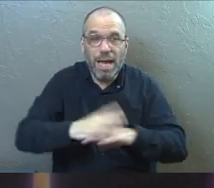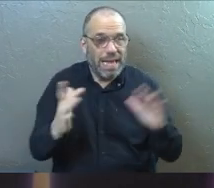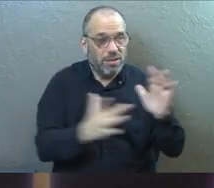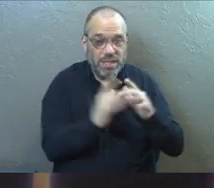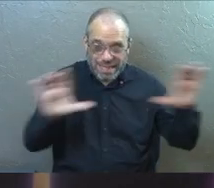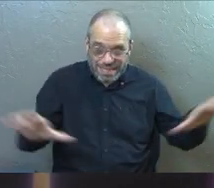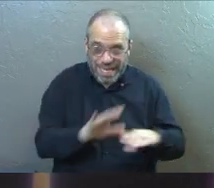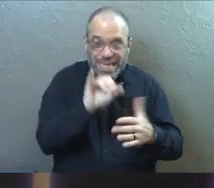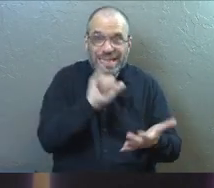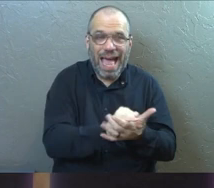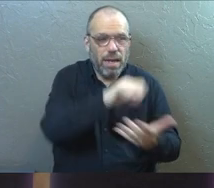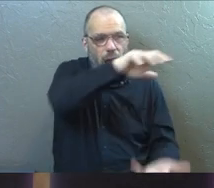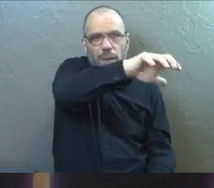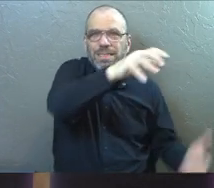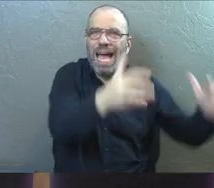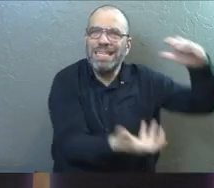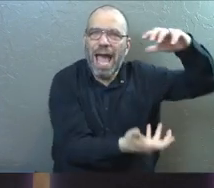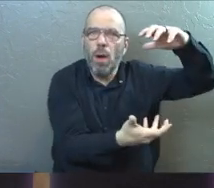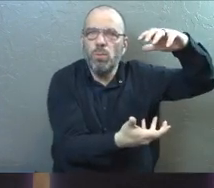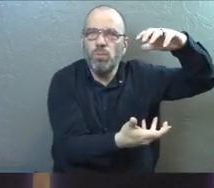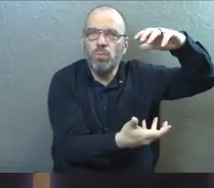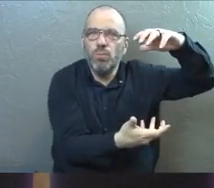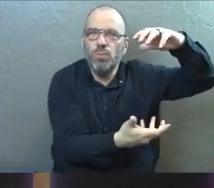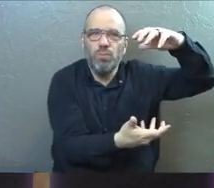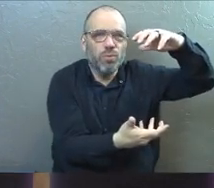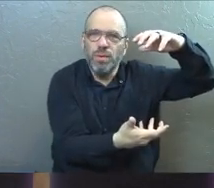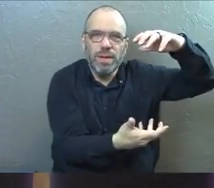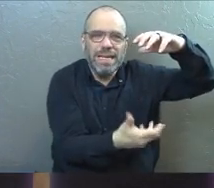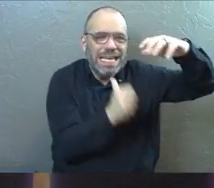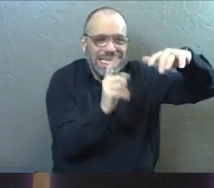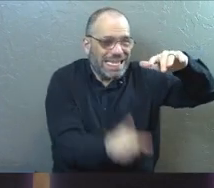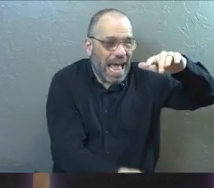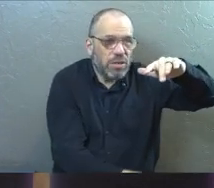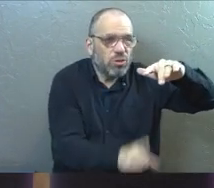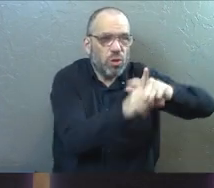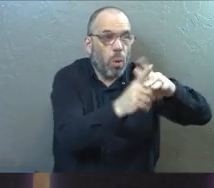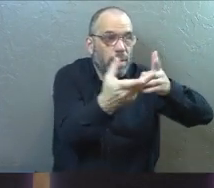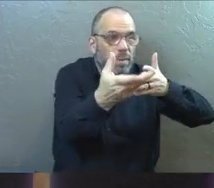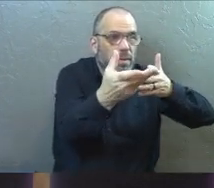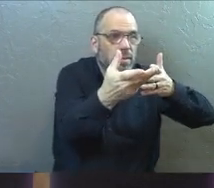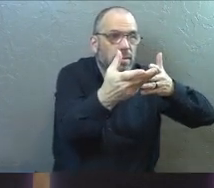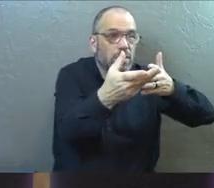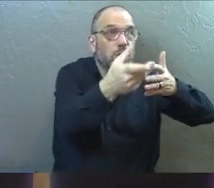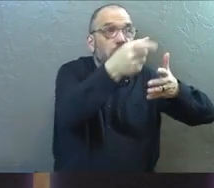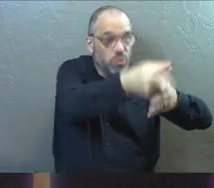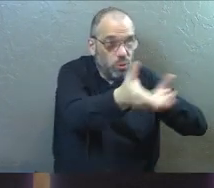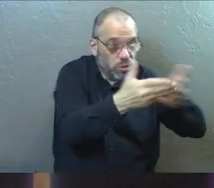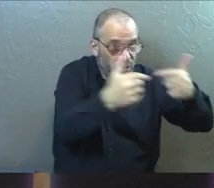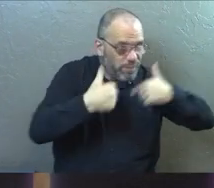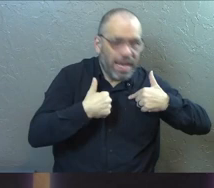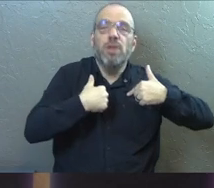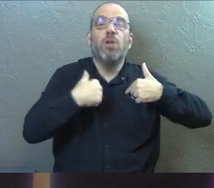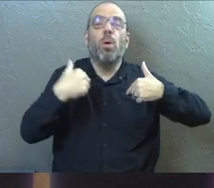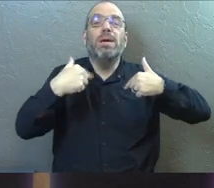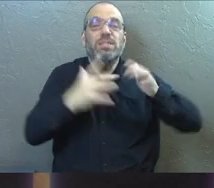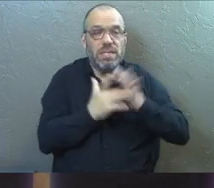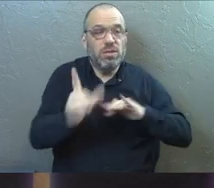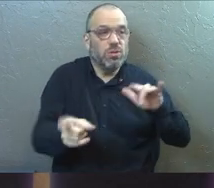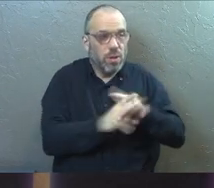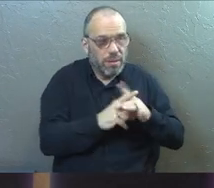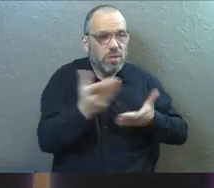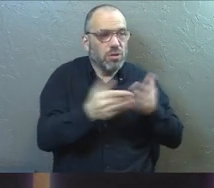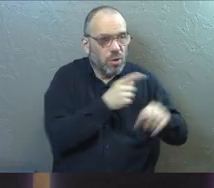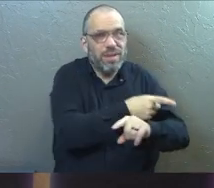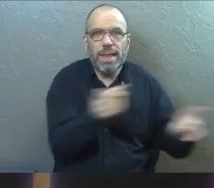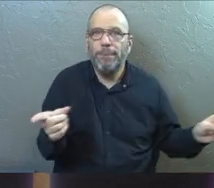that he did all of that upside down. The fact where he said he did not come to be served but to serve and to give his life as a ransom for